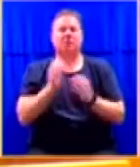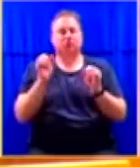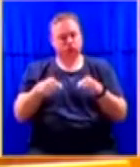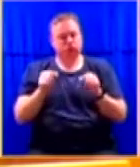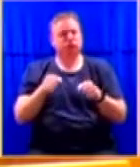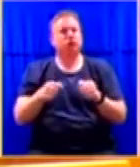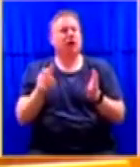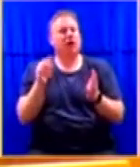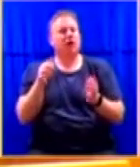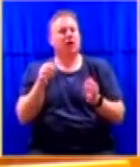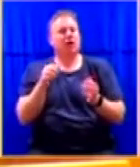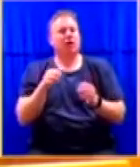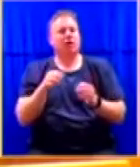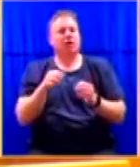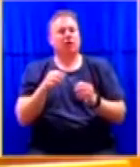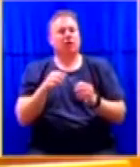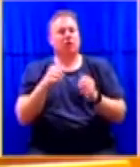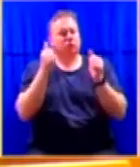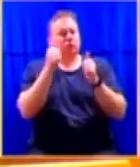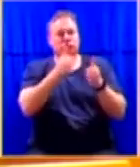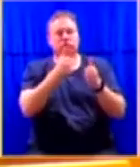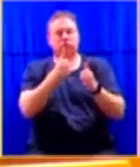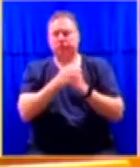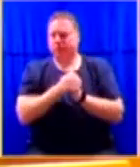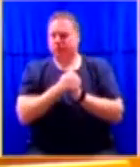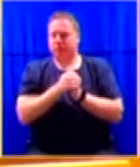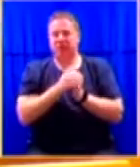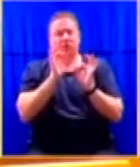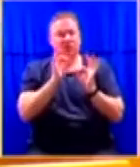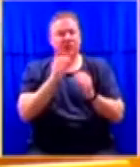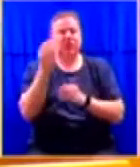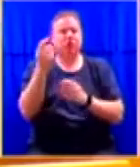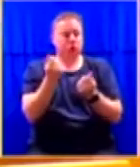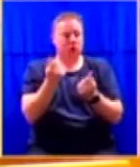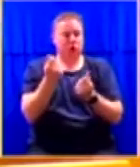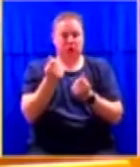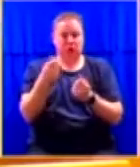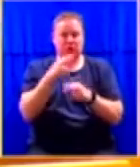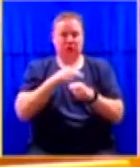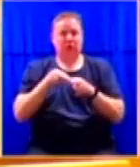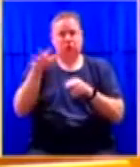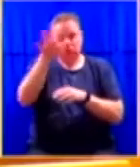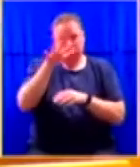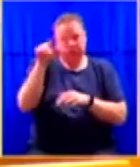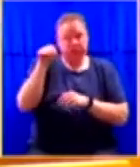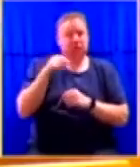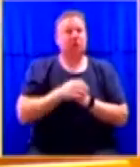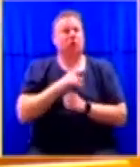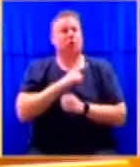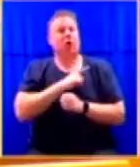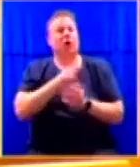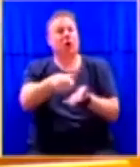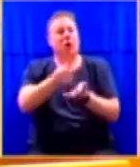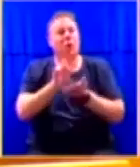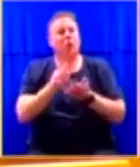in our various government departments, particularly Treasury, because in a number of loans or funding that